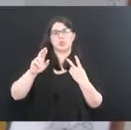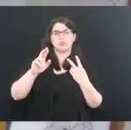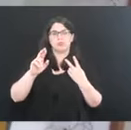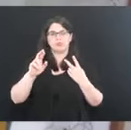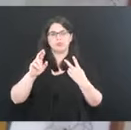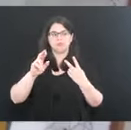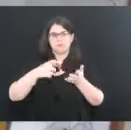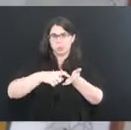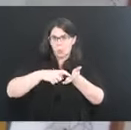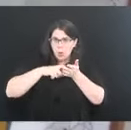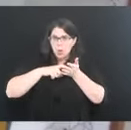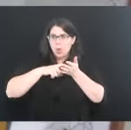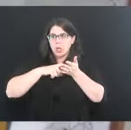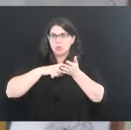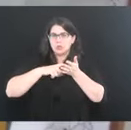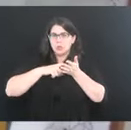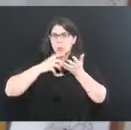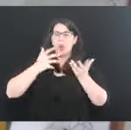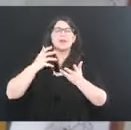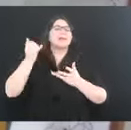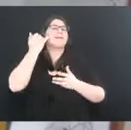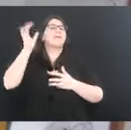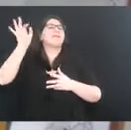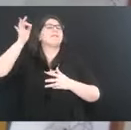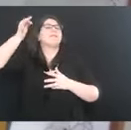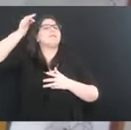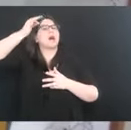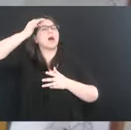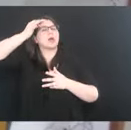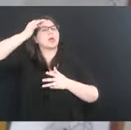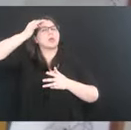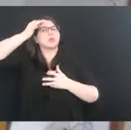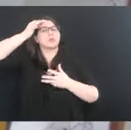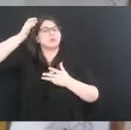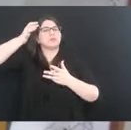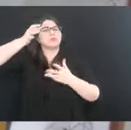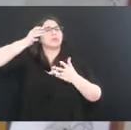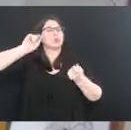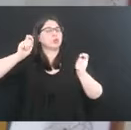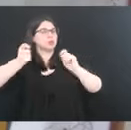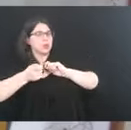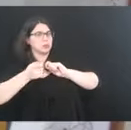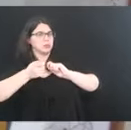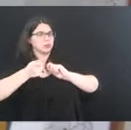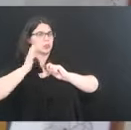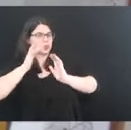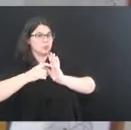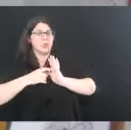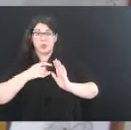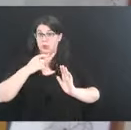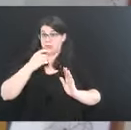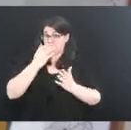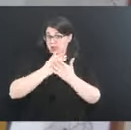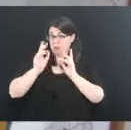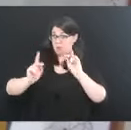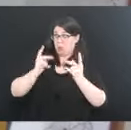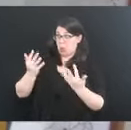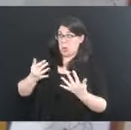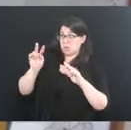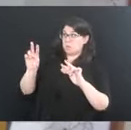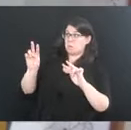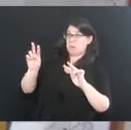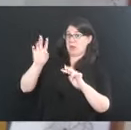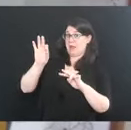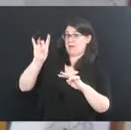the federal agencies switching their guidelines to have? Do we think that there are folks out there that are waiting on the FDA and the